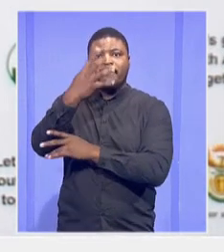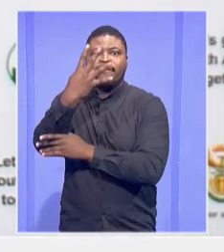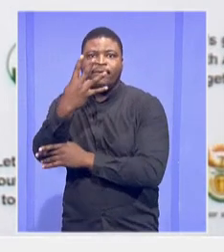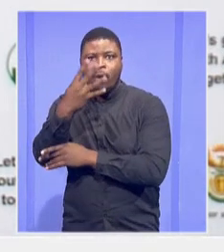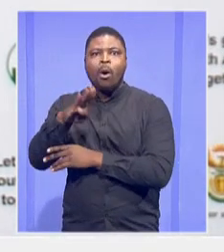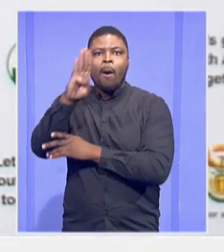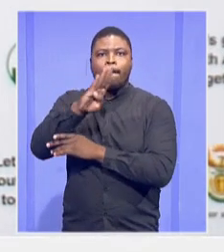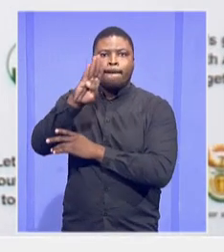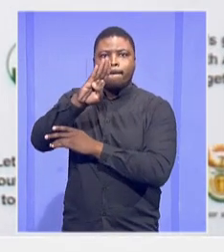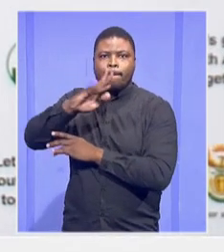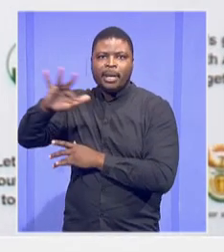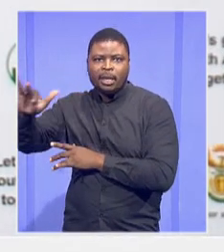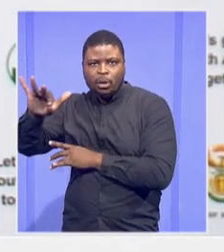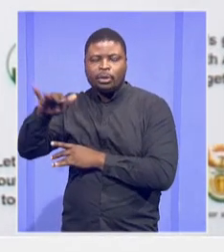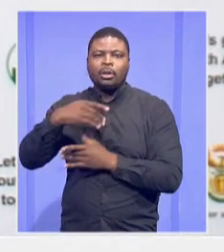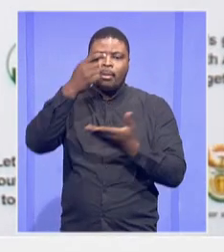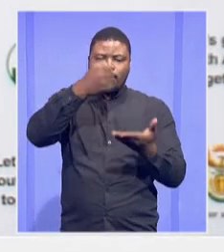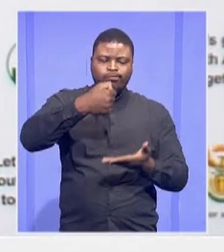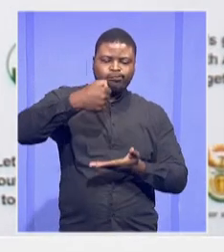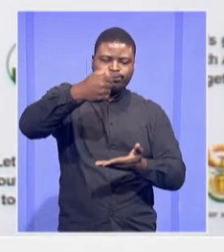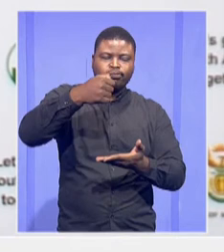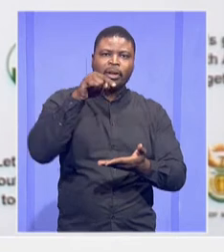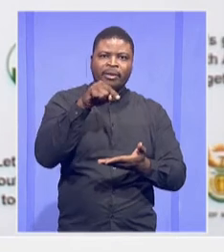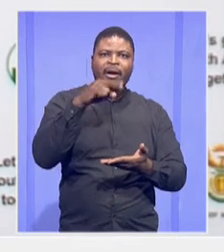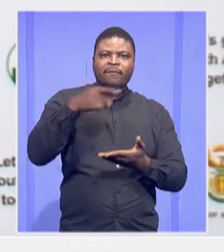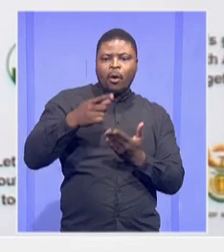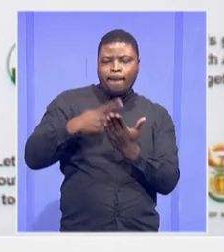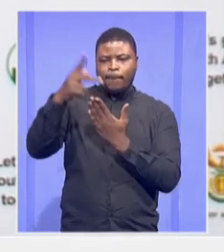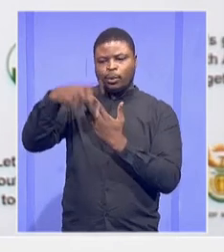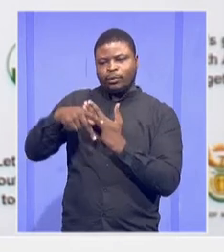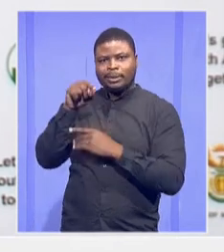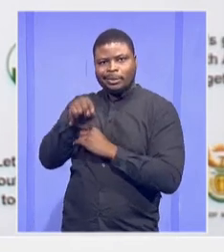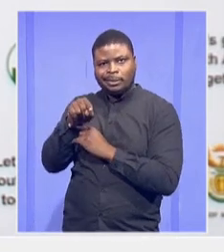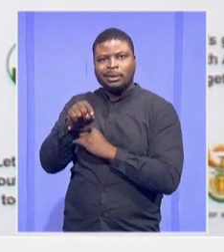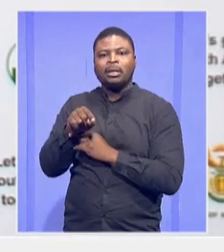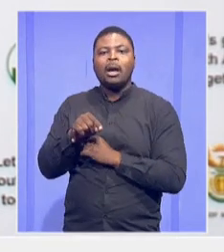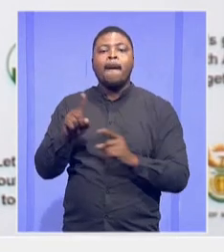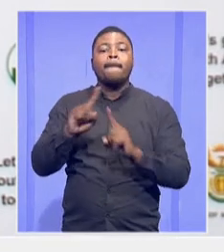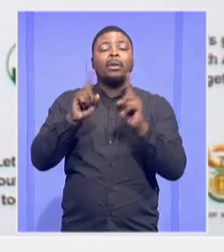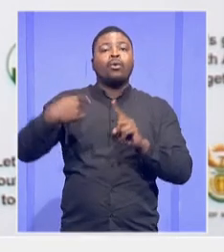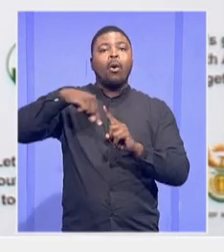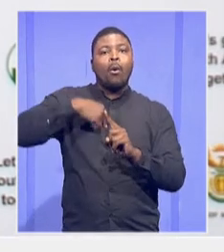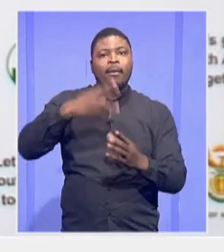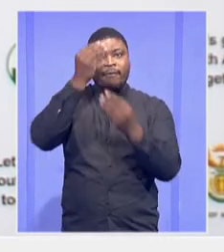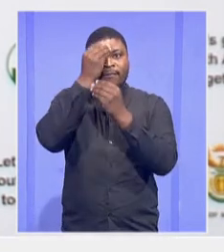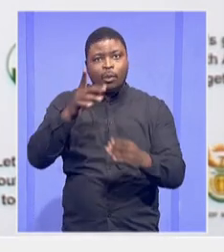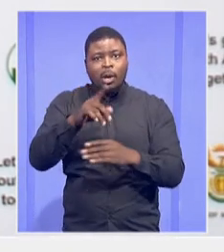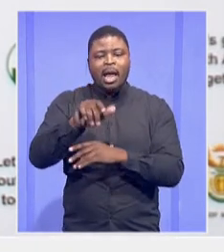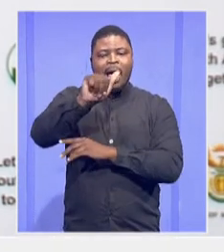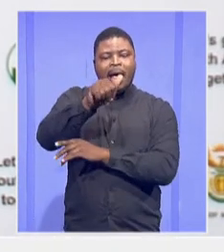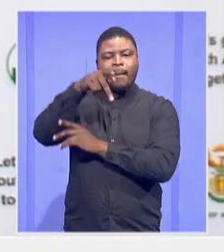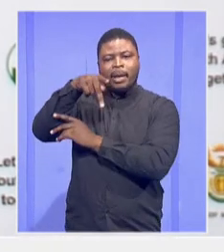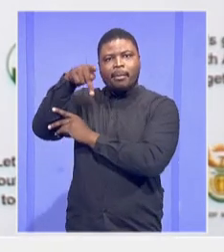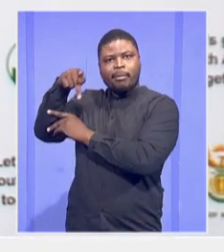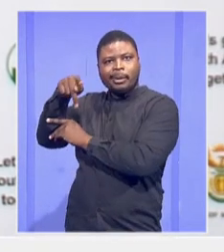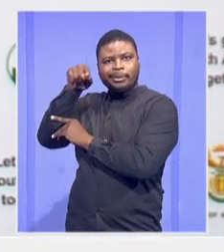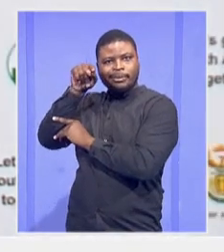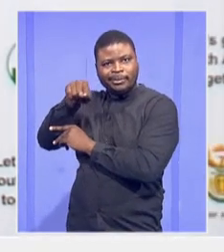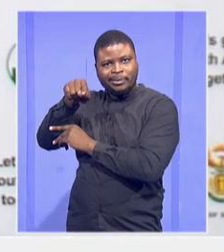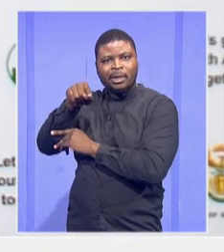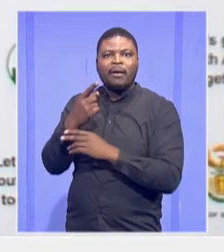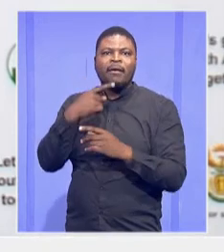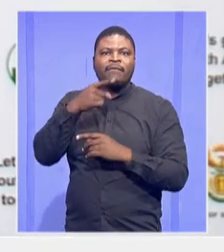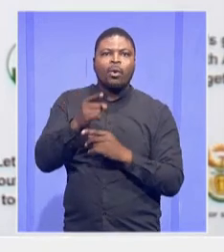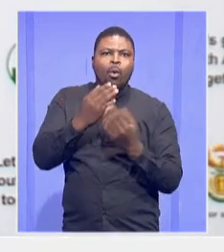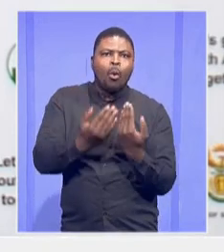for this. We're indicating to you that in terms of the APP for safe,